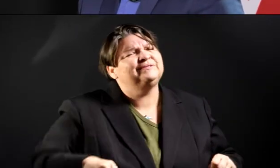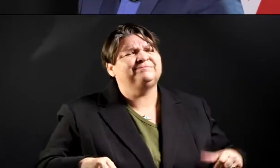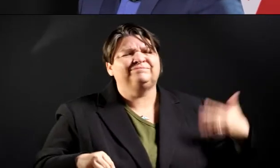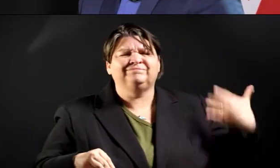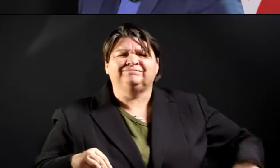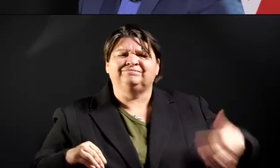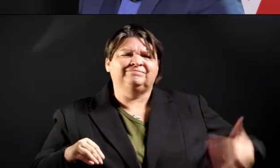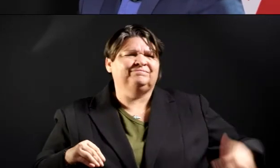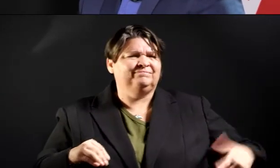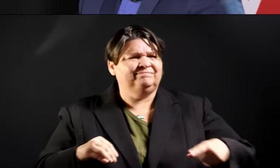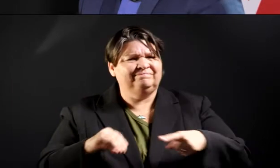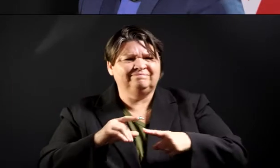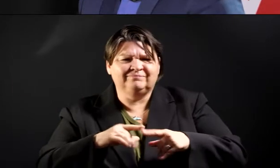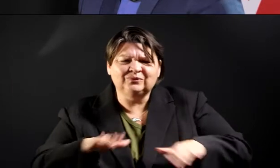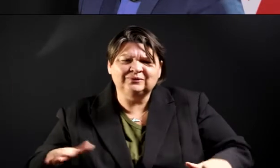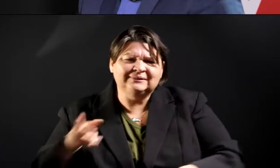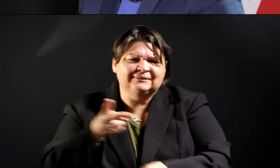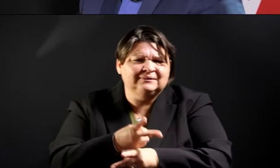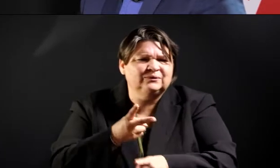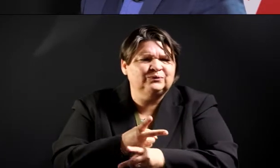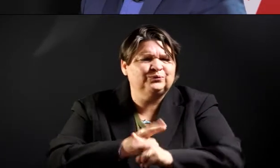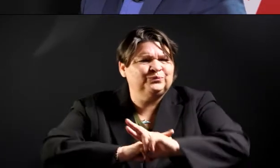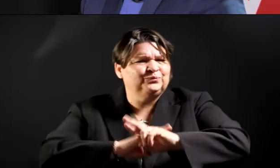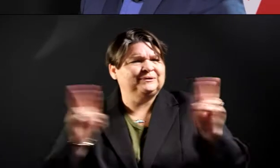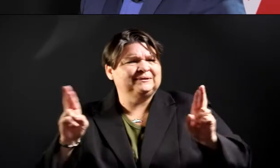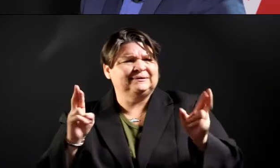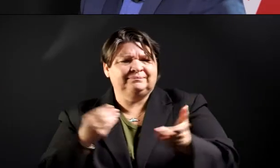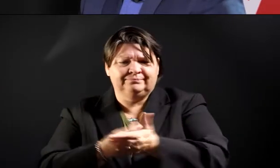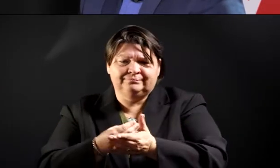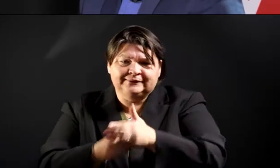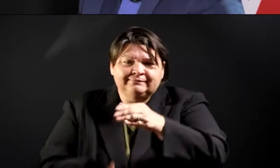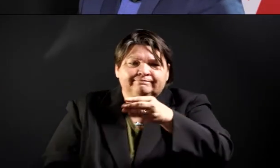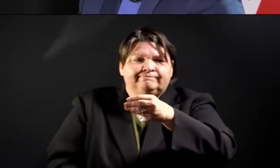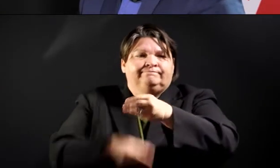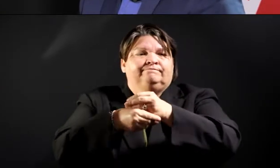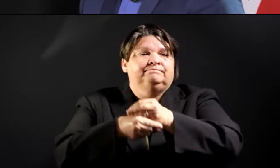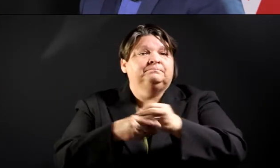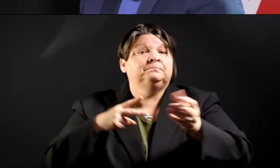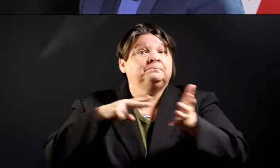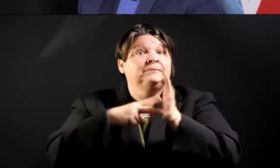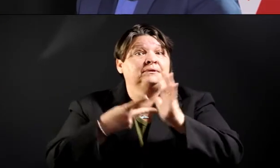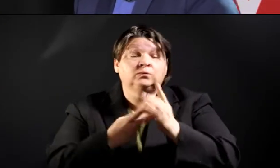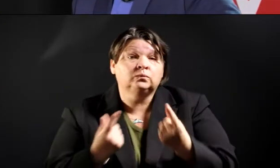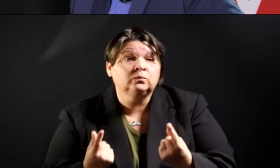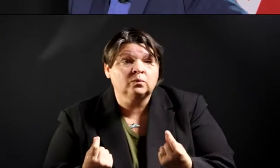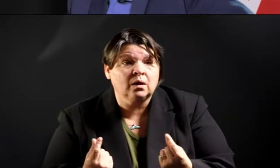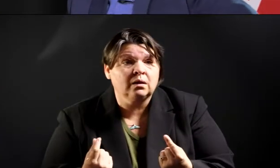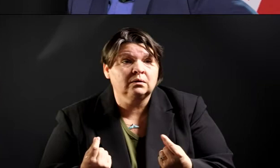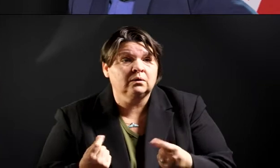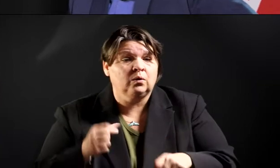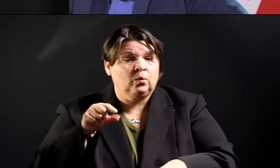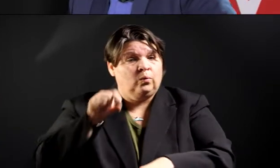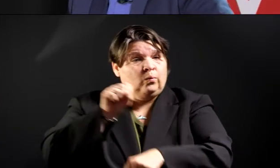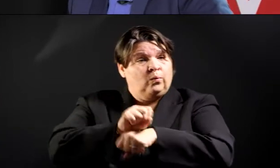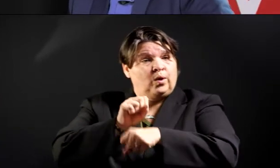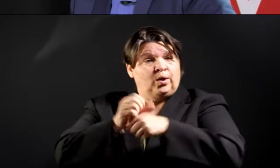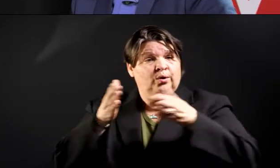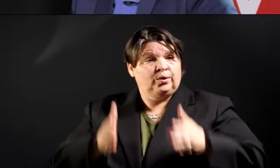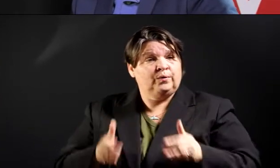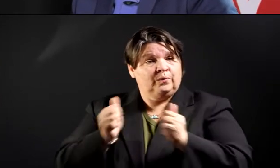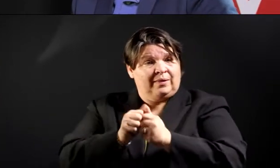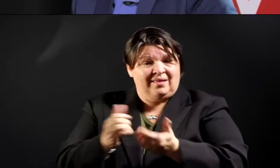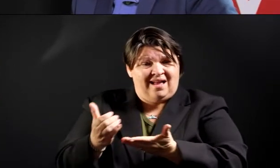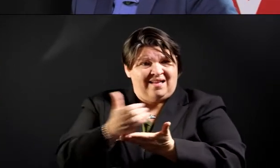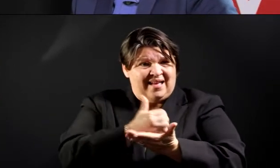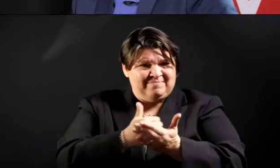our essential workers. And so, what does that mean? It means that workers who, with incomes at or